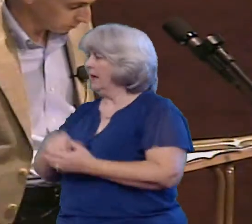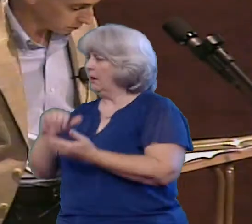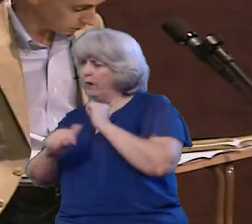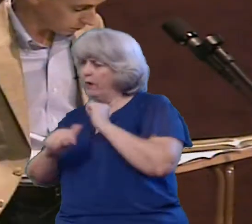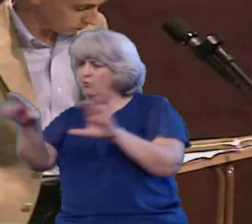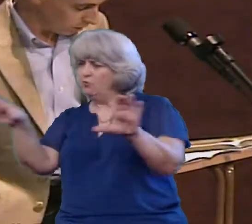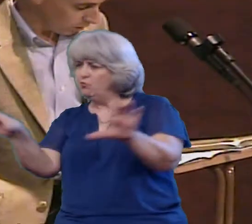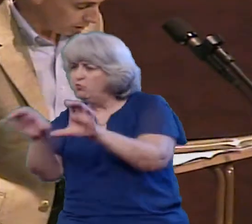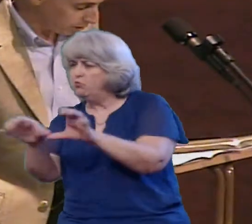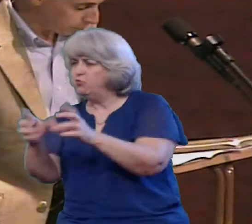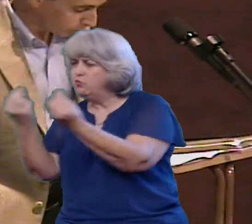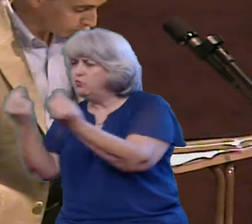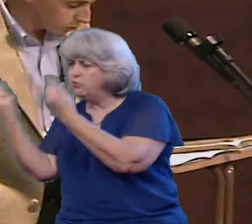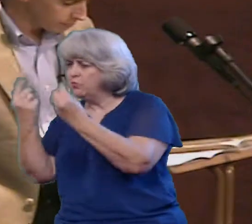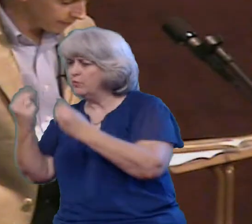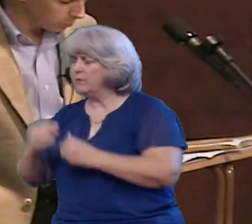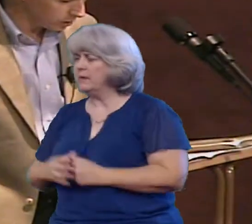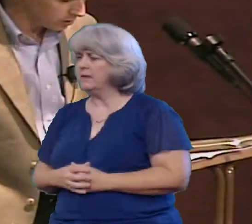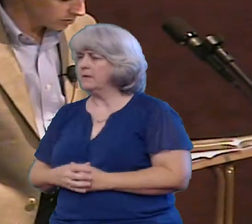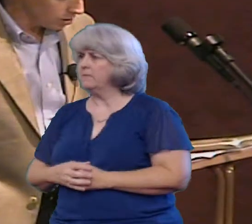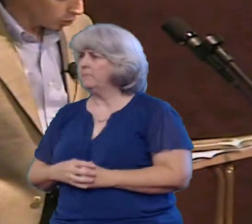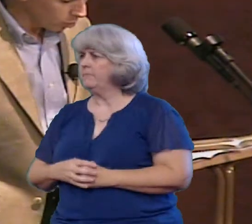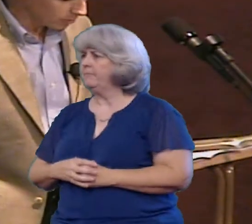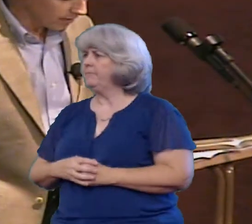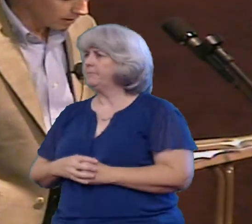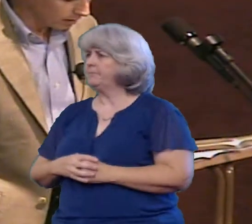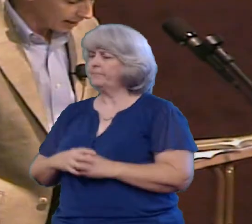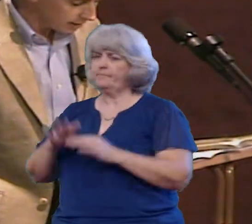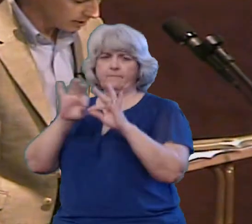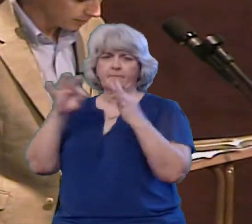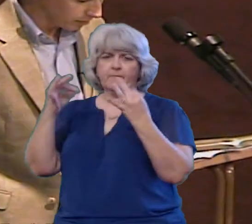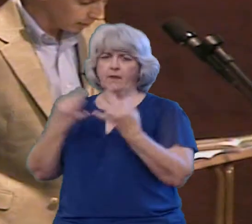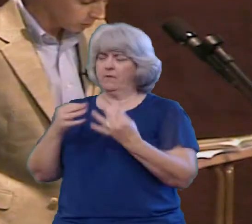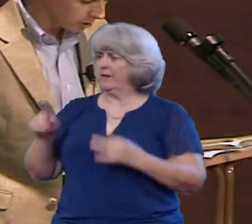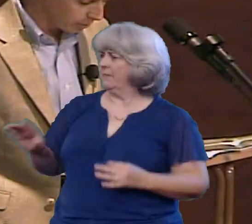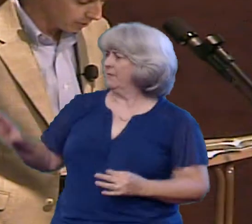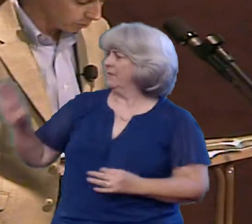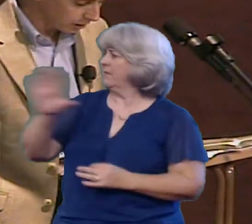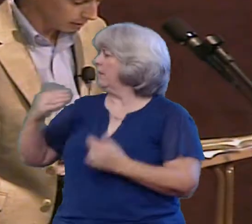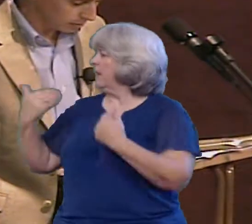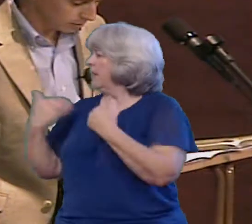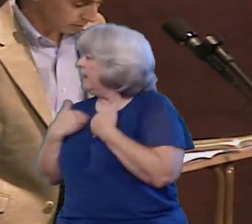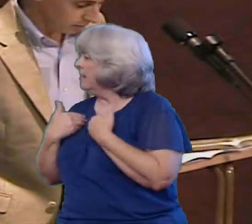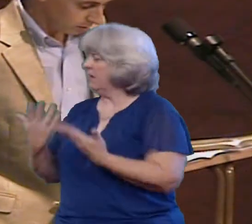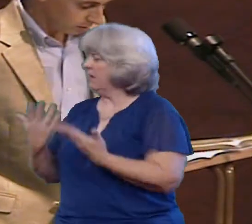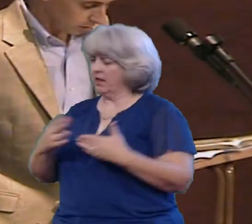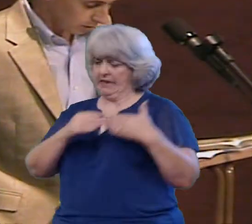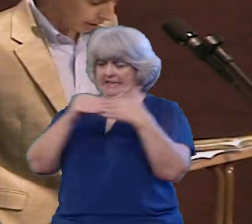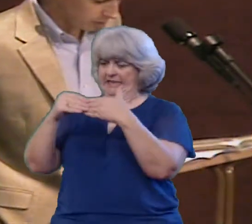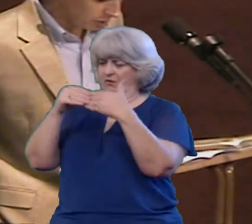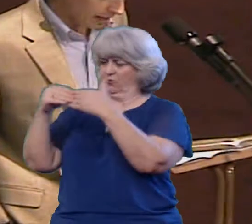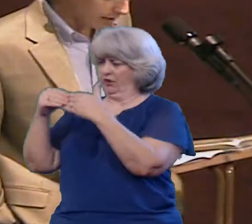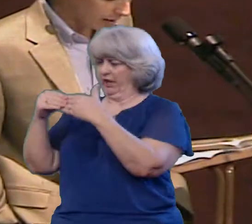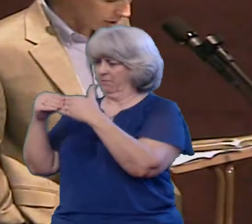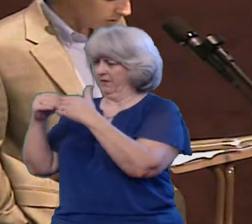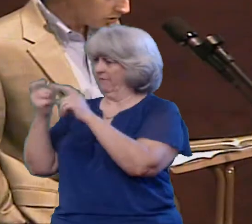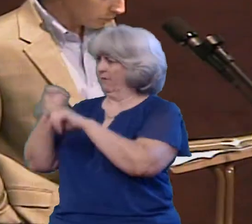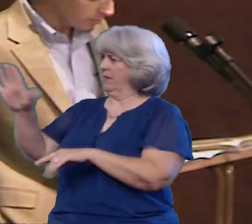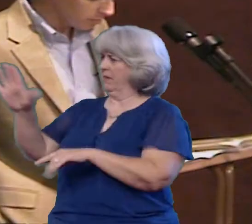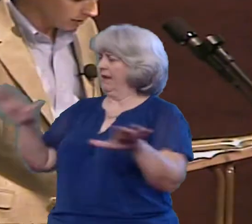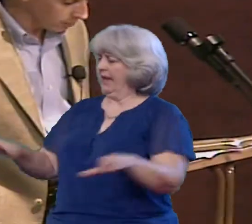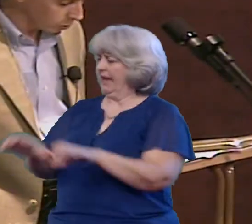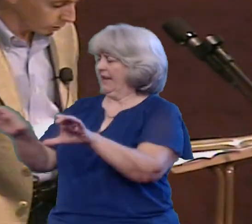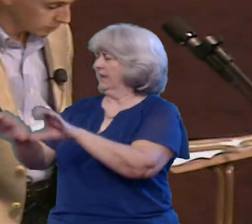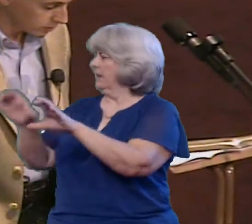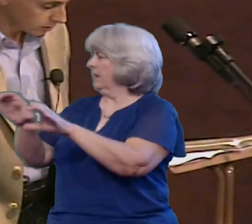them See, purpose-driven families Cultivate a legacy of leadership by their deeds They understand that leadership